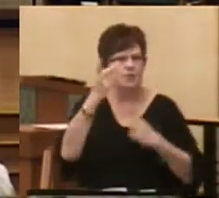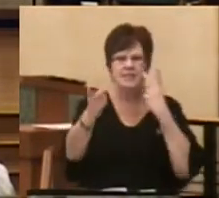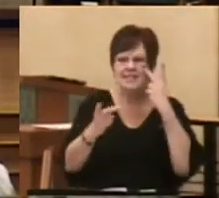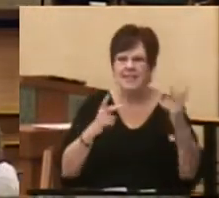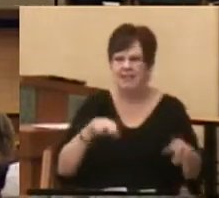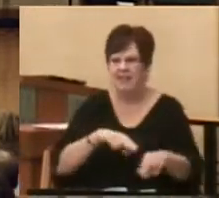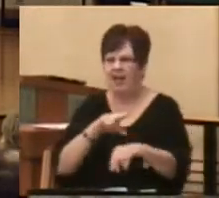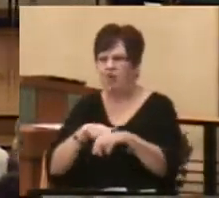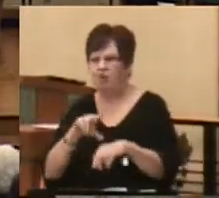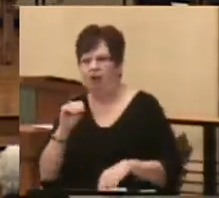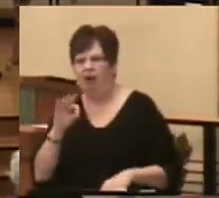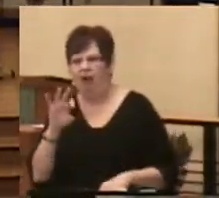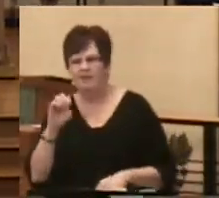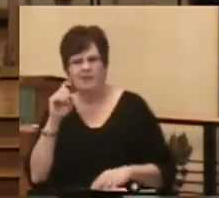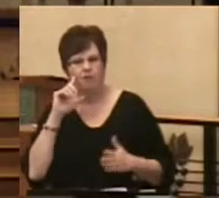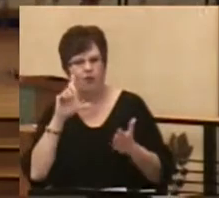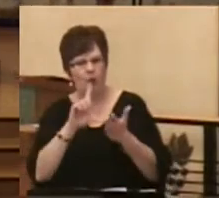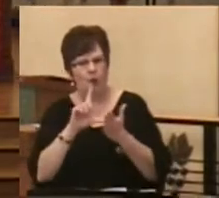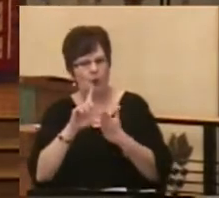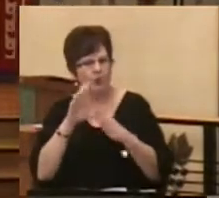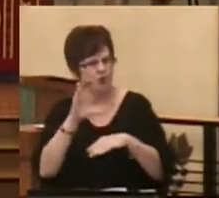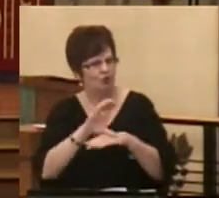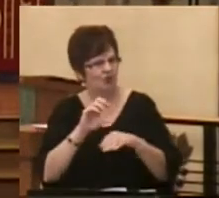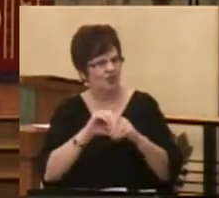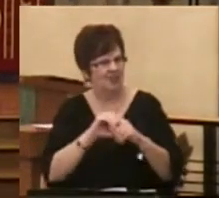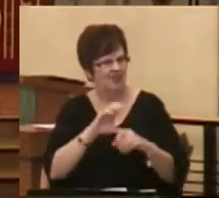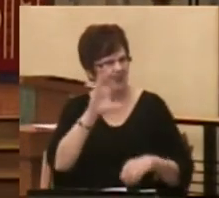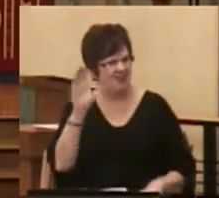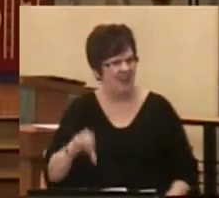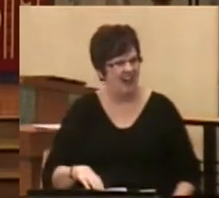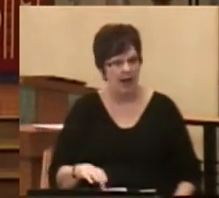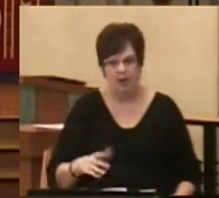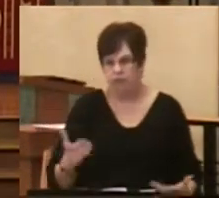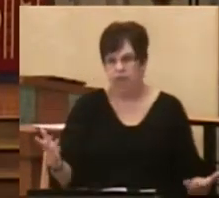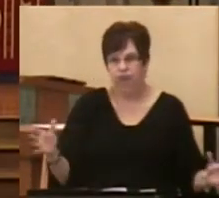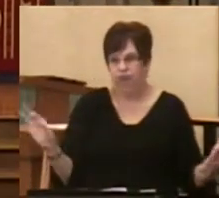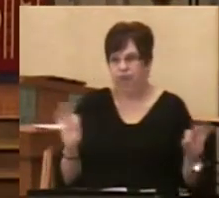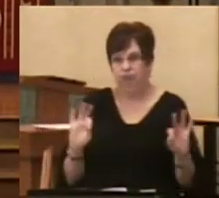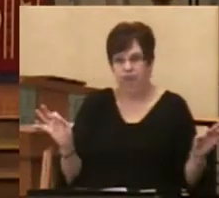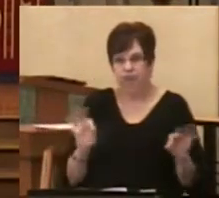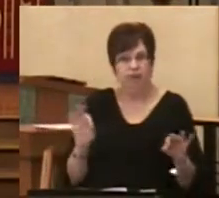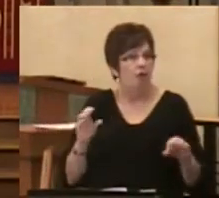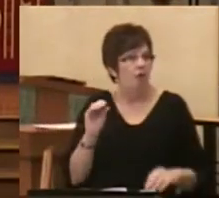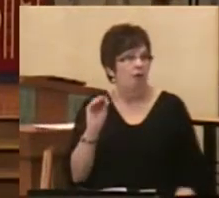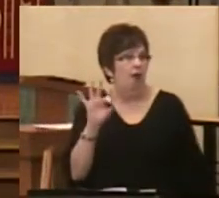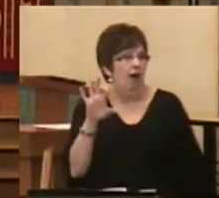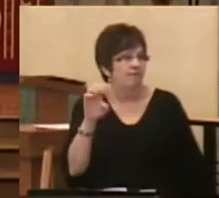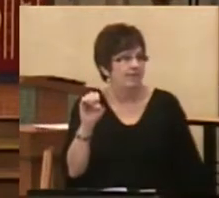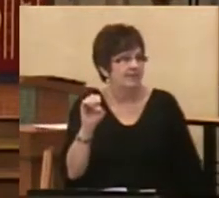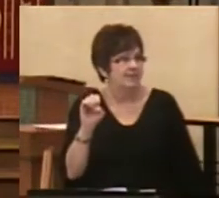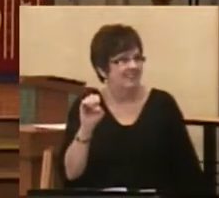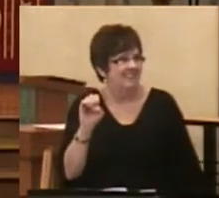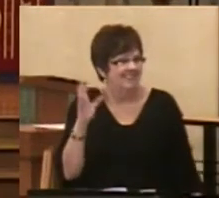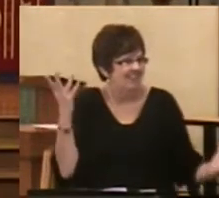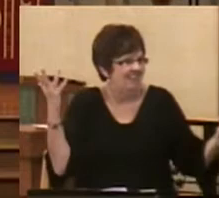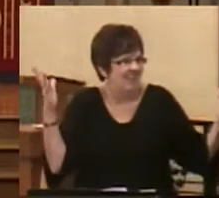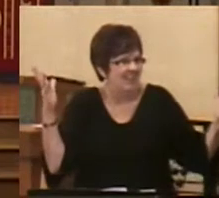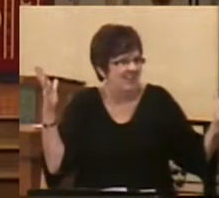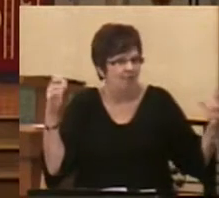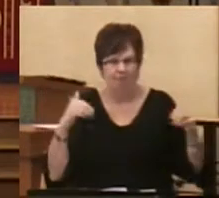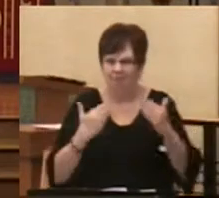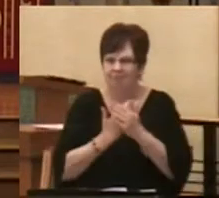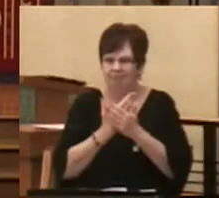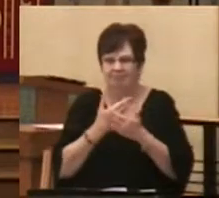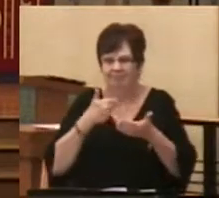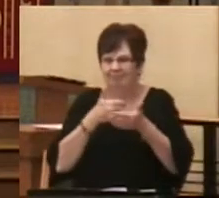for our Lutheran church in Chicago, they're just that. They're offices in a big office building near O'Hare Airport.